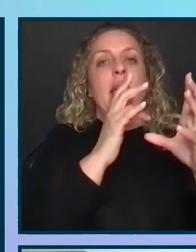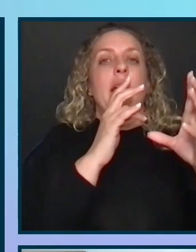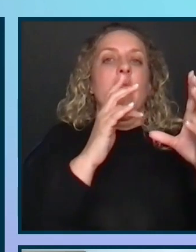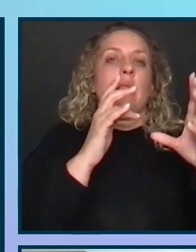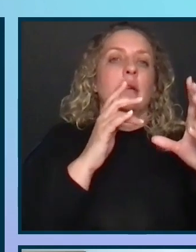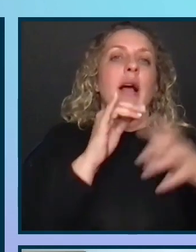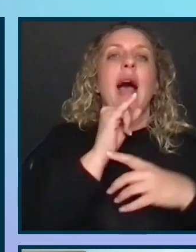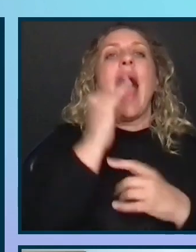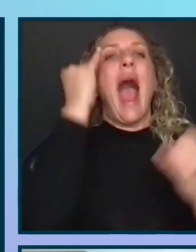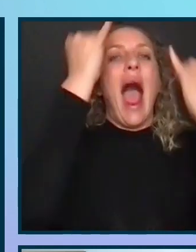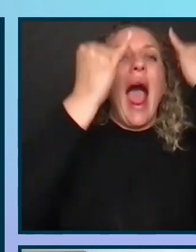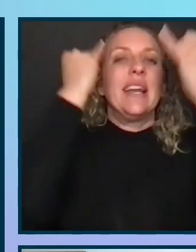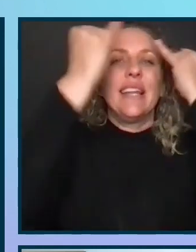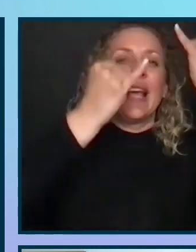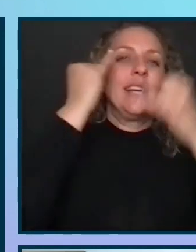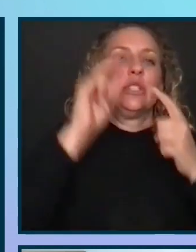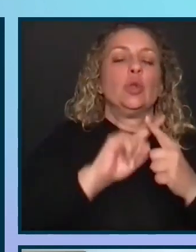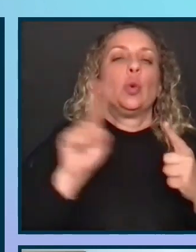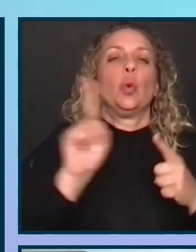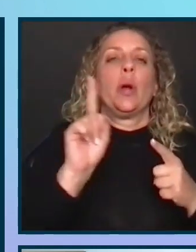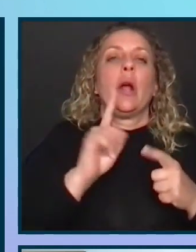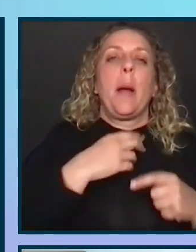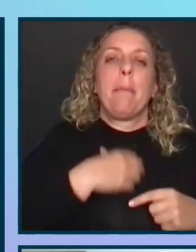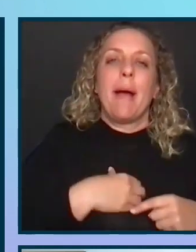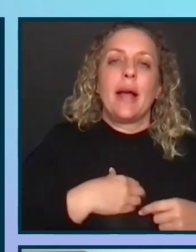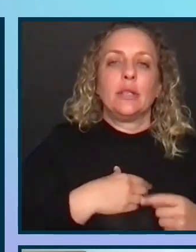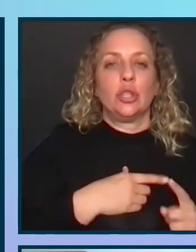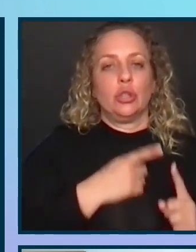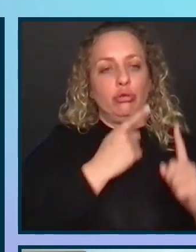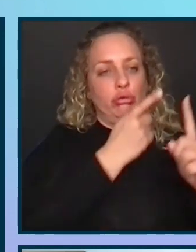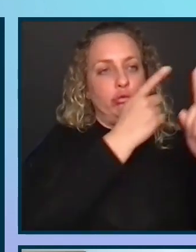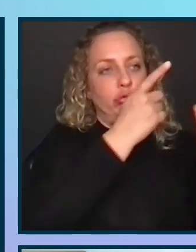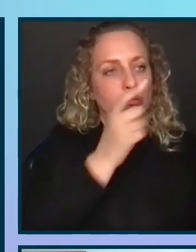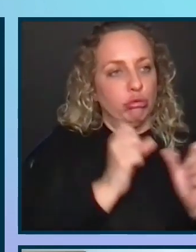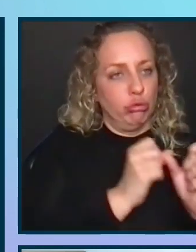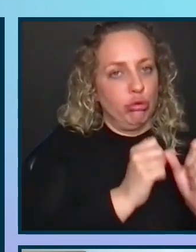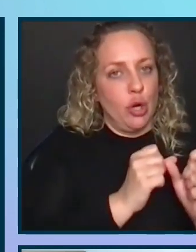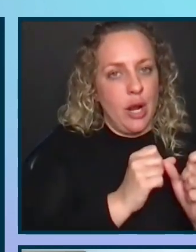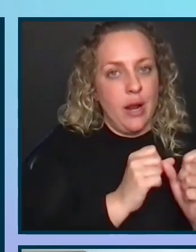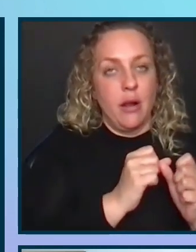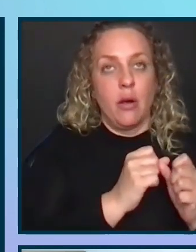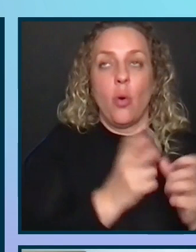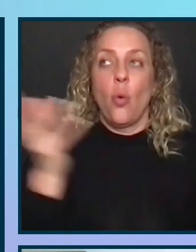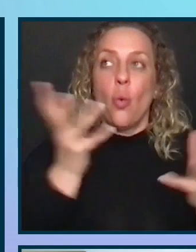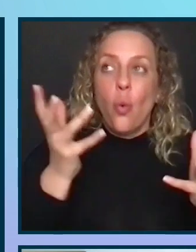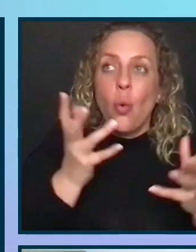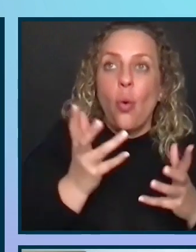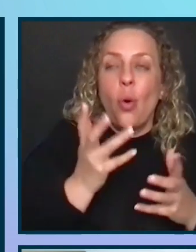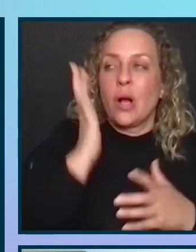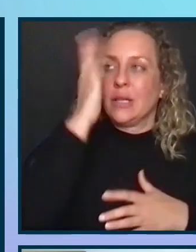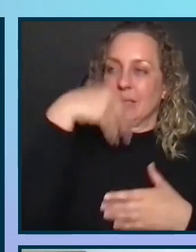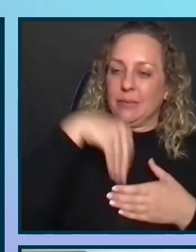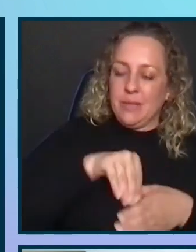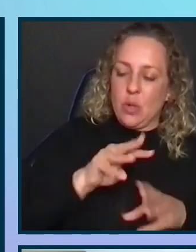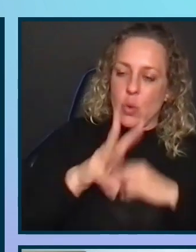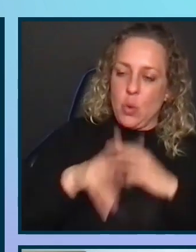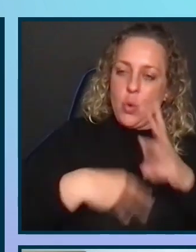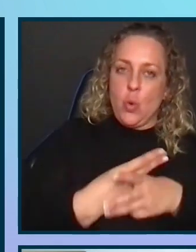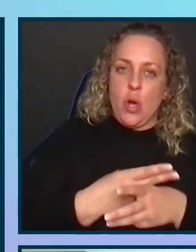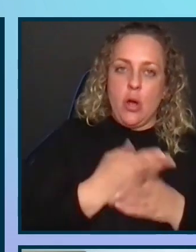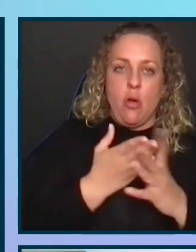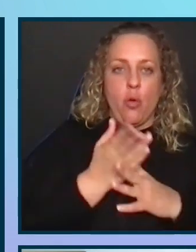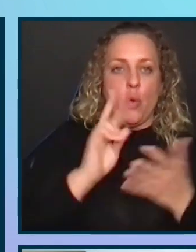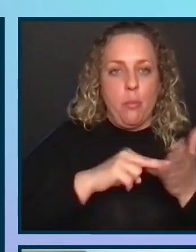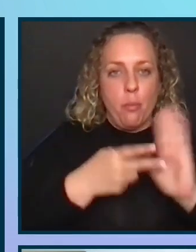drive are born. Ideation is where your company understands what it is, how it appears in the world, and we express it through purpose,